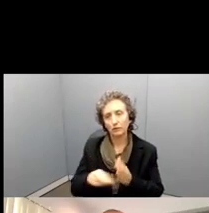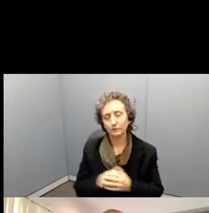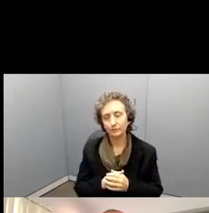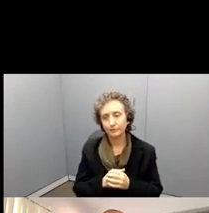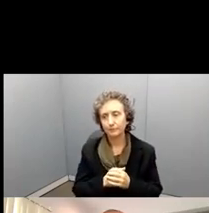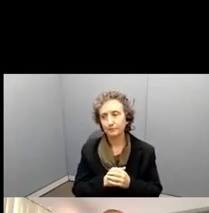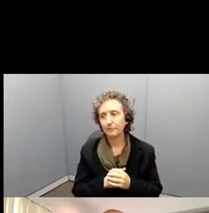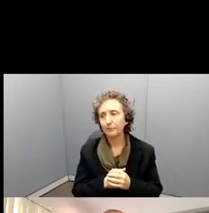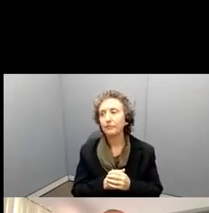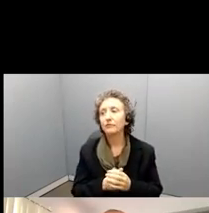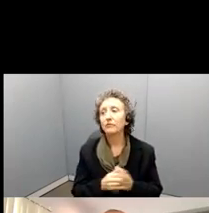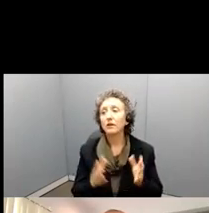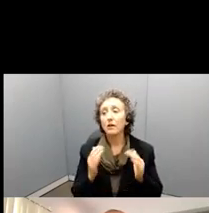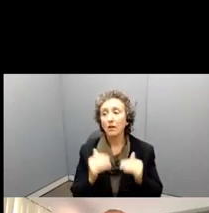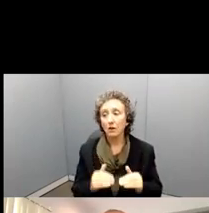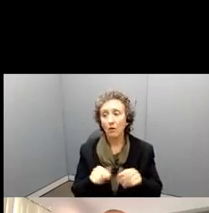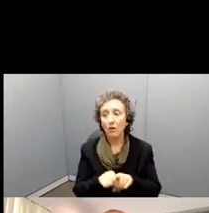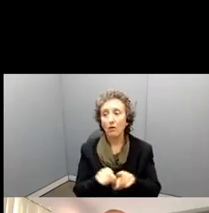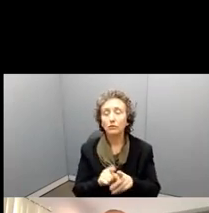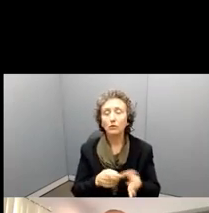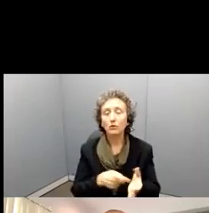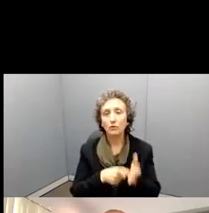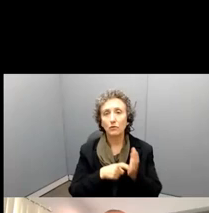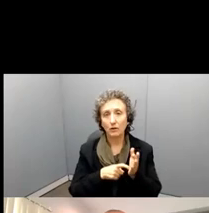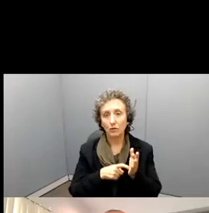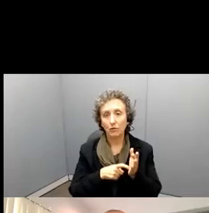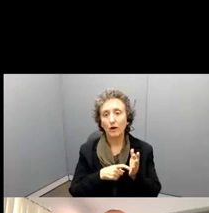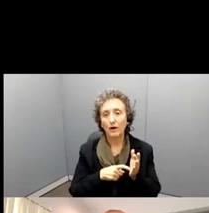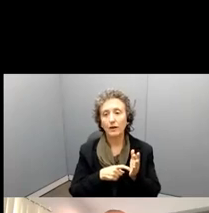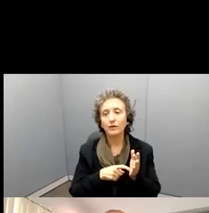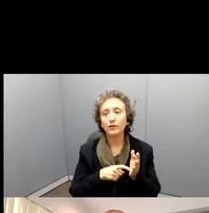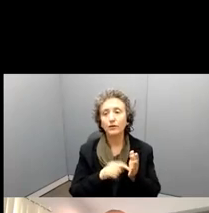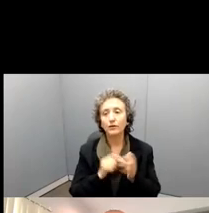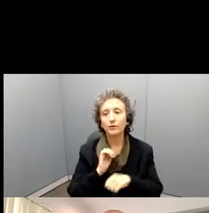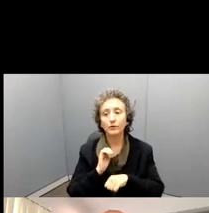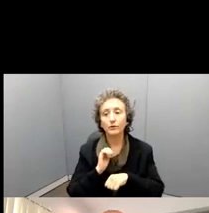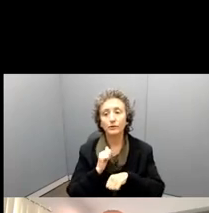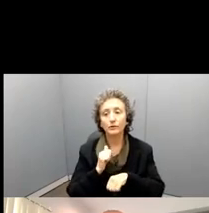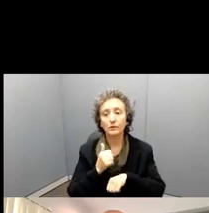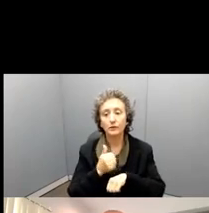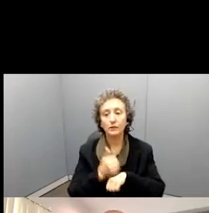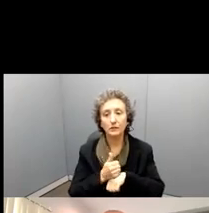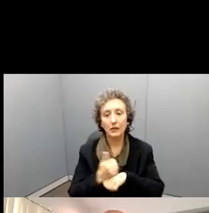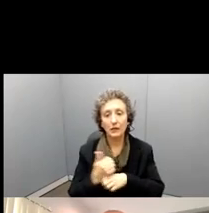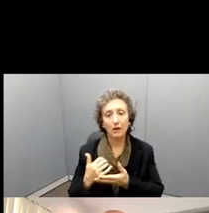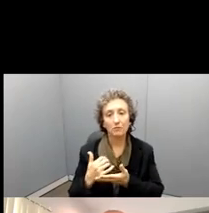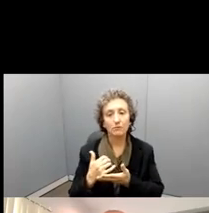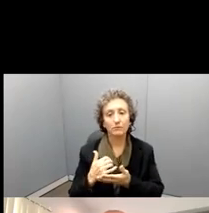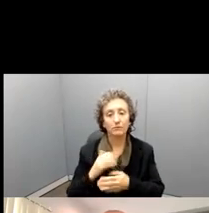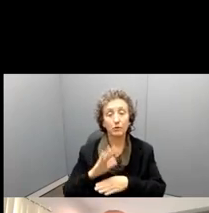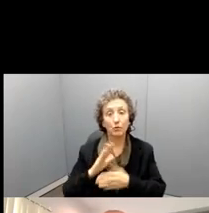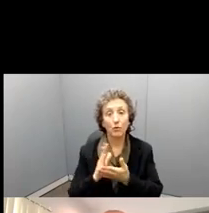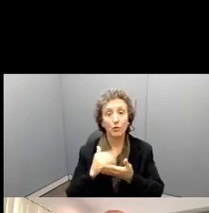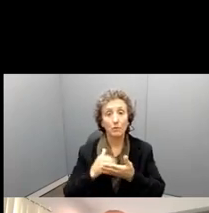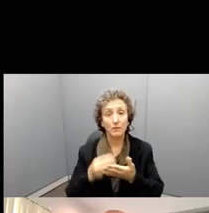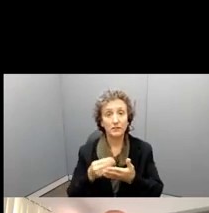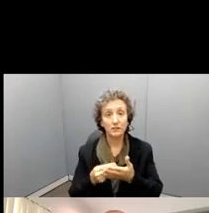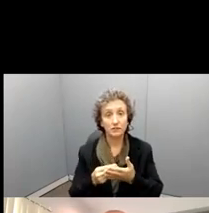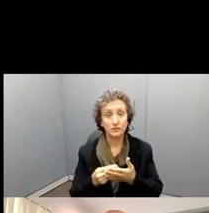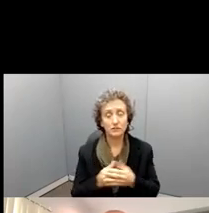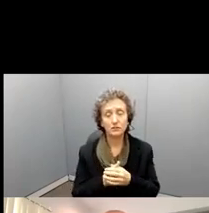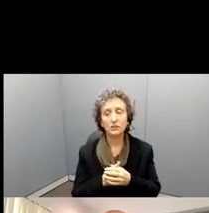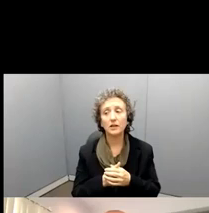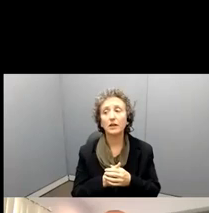we also need, uh, require that you put together your, uh, a brief budget, uh, as well as,